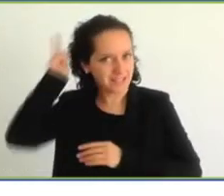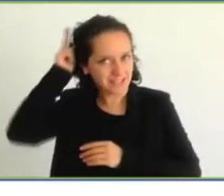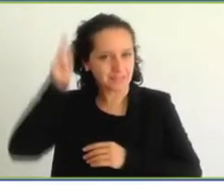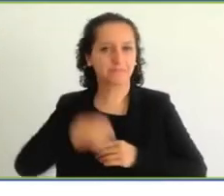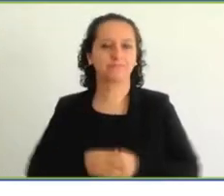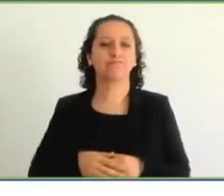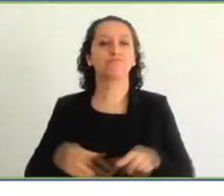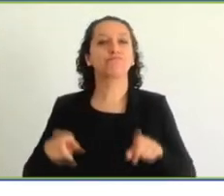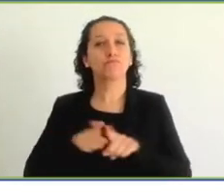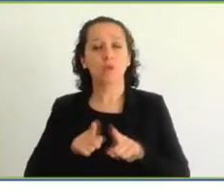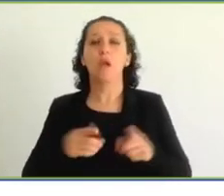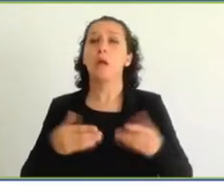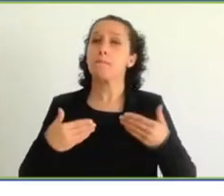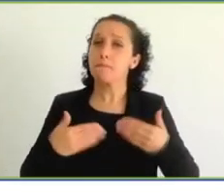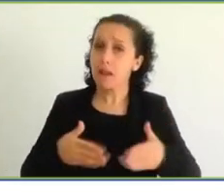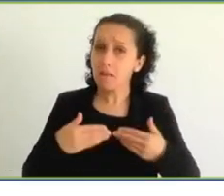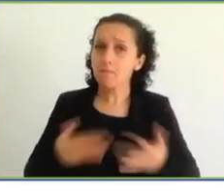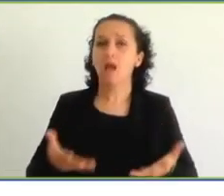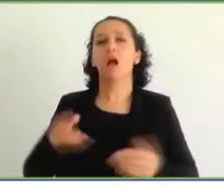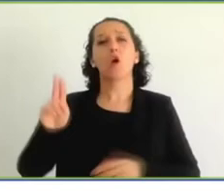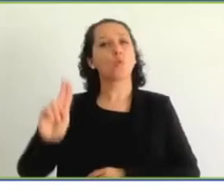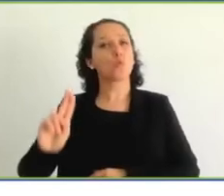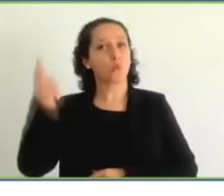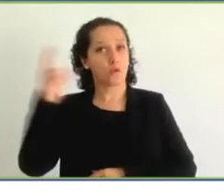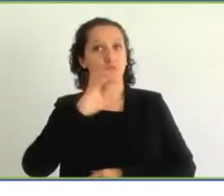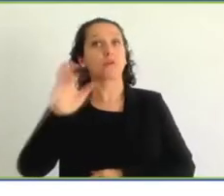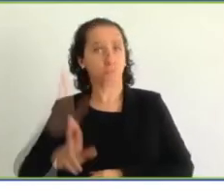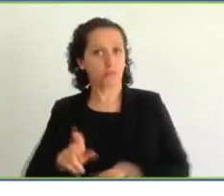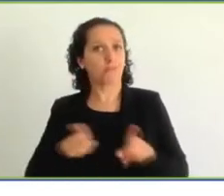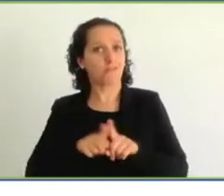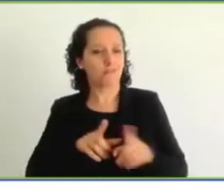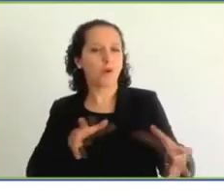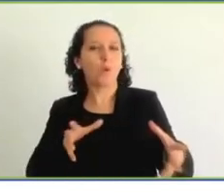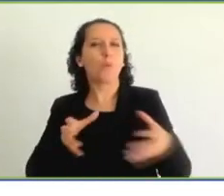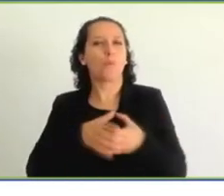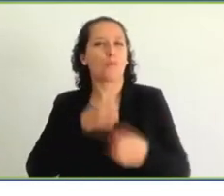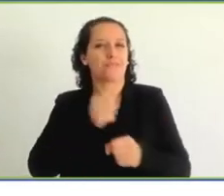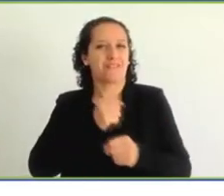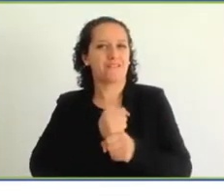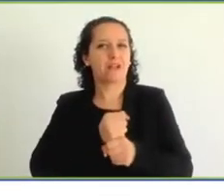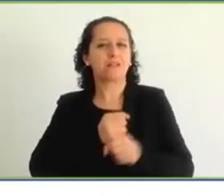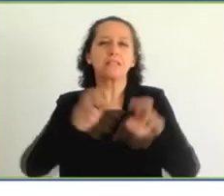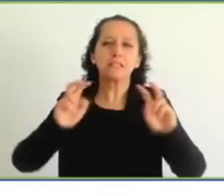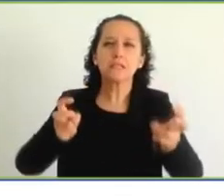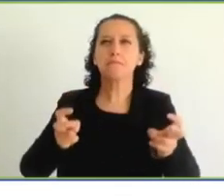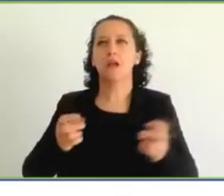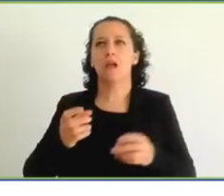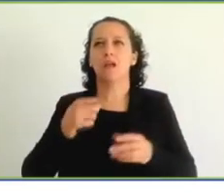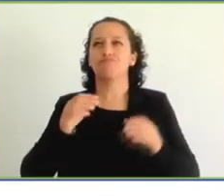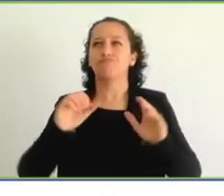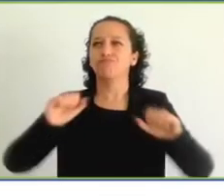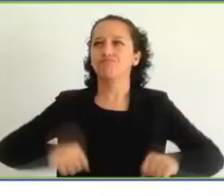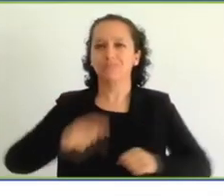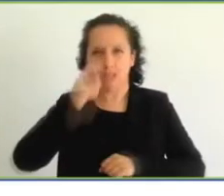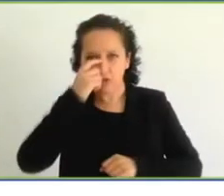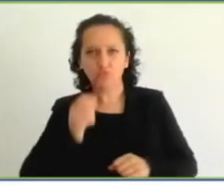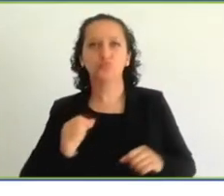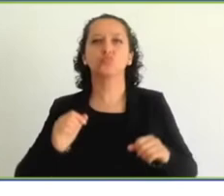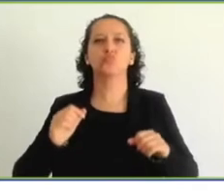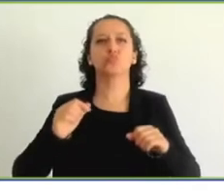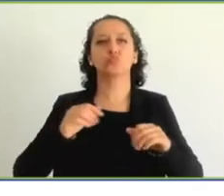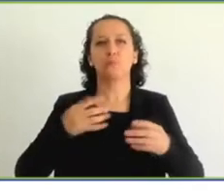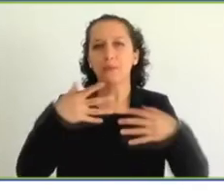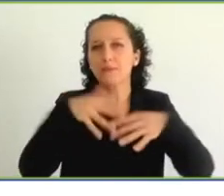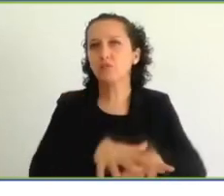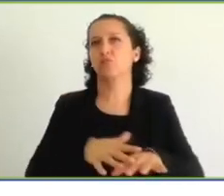in the working group for compliance and implementation, which is a very important committee. And we hope that today, during the course of this